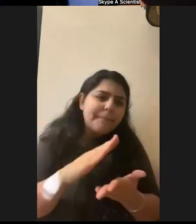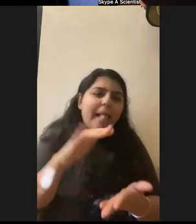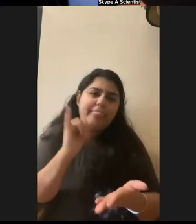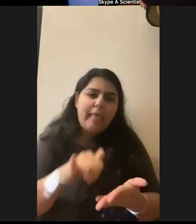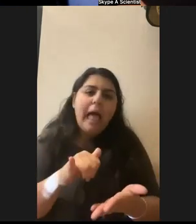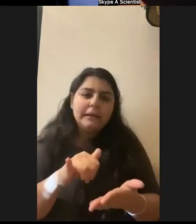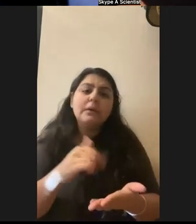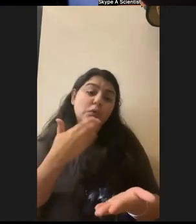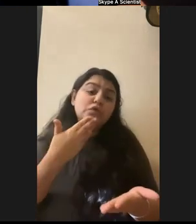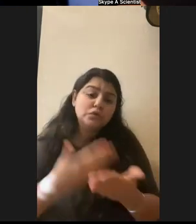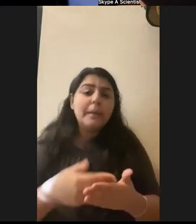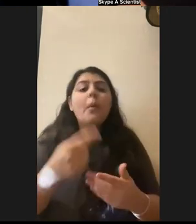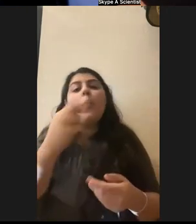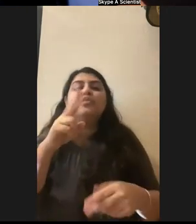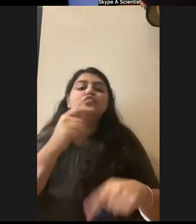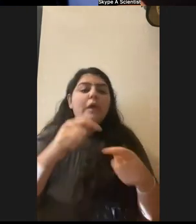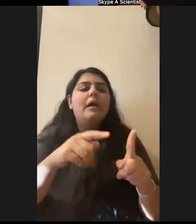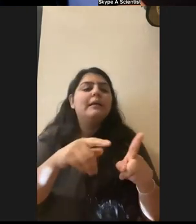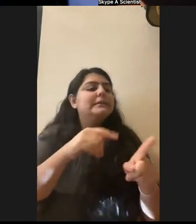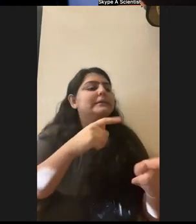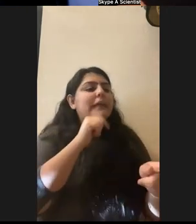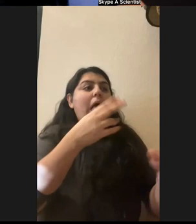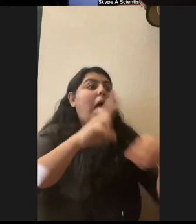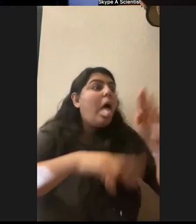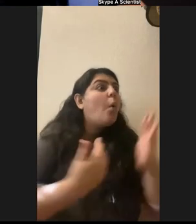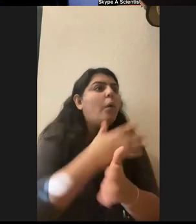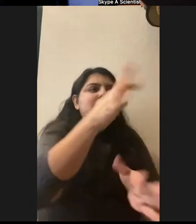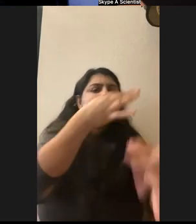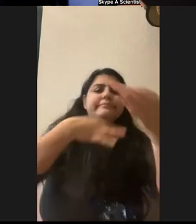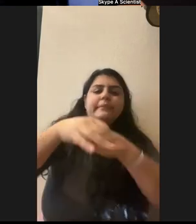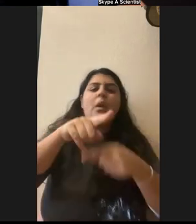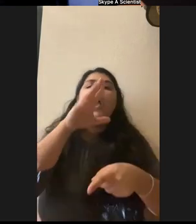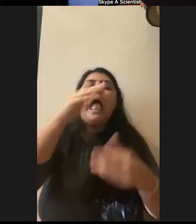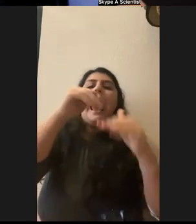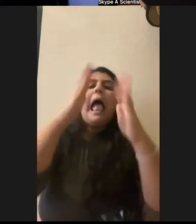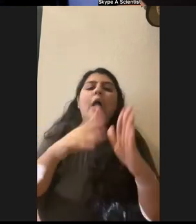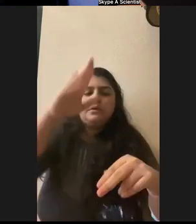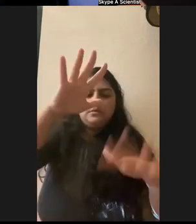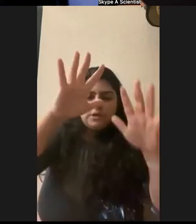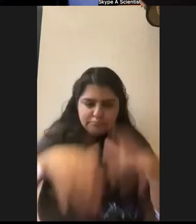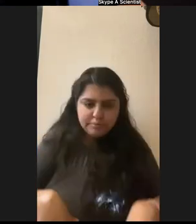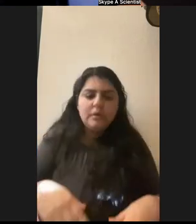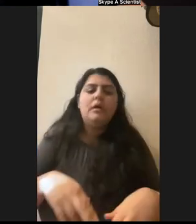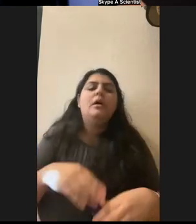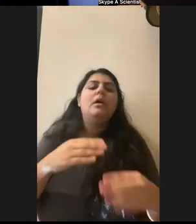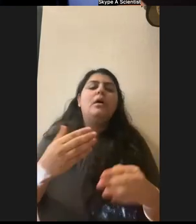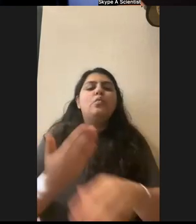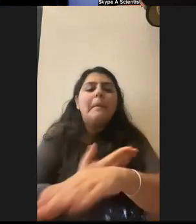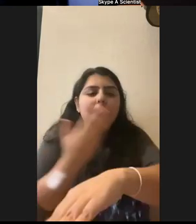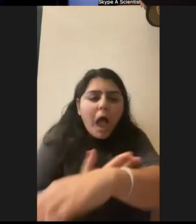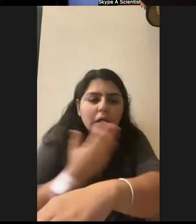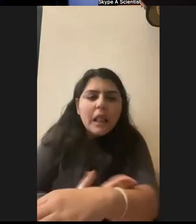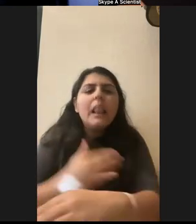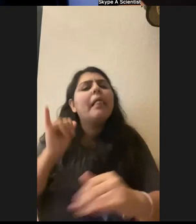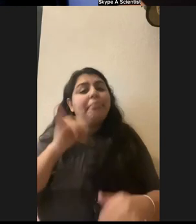make an old building into something new. Like if a house is abandoned, you, or just needs remodeling, that helps a lot.